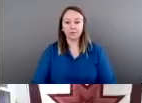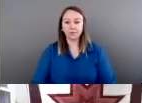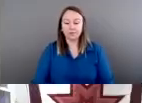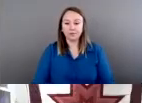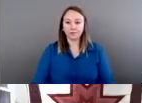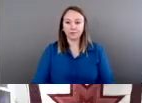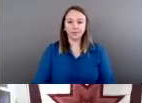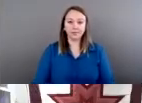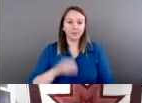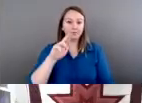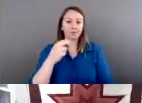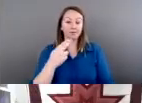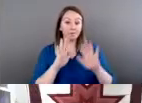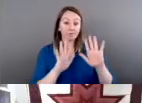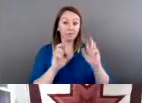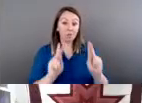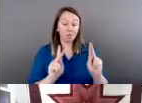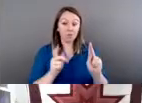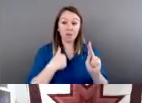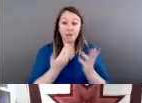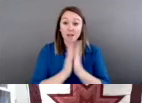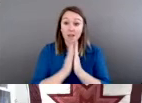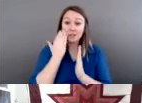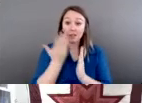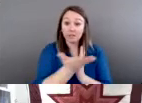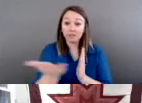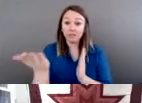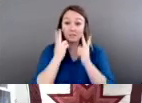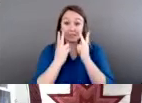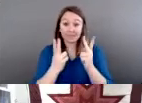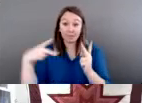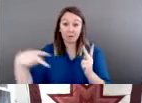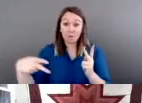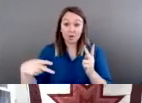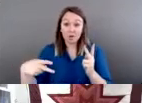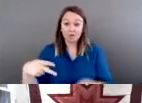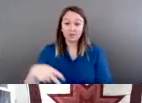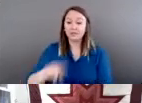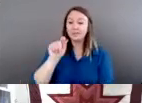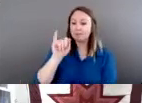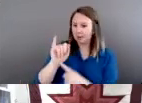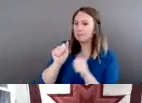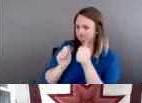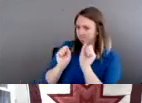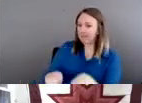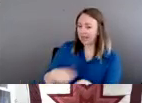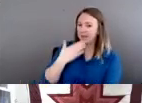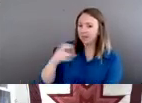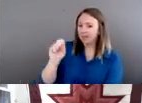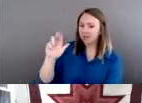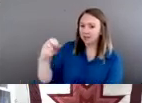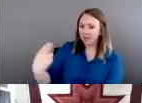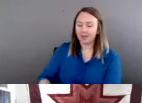Okay. Can I ask if folks can see my PowerPoint? We certainly can. Thank you, Sarah. Oh, great. Okay.